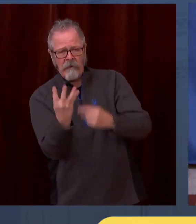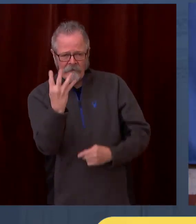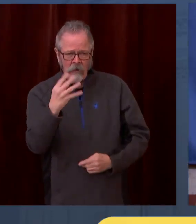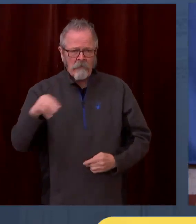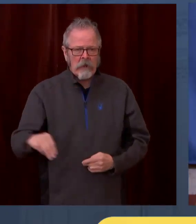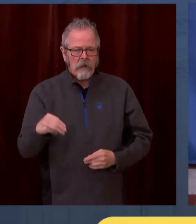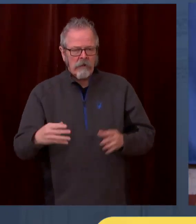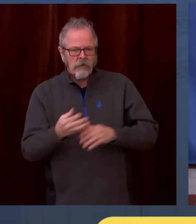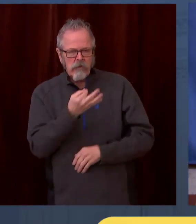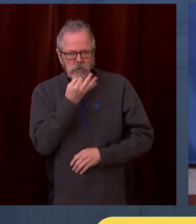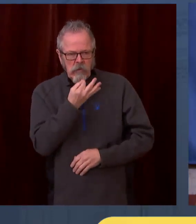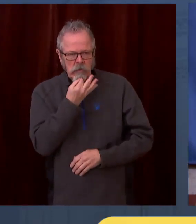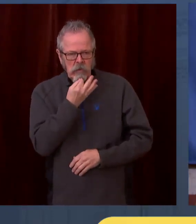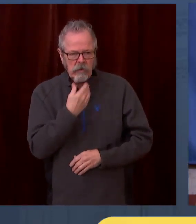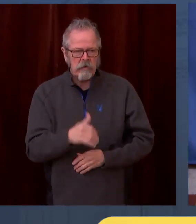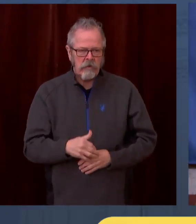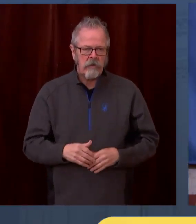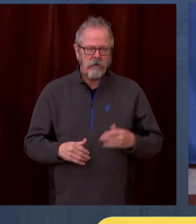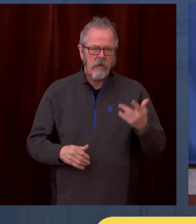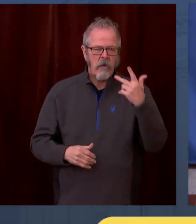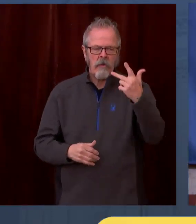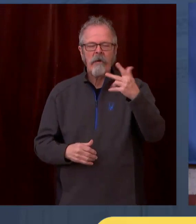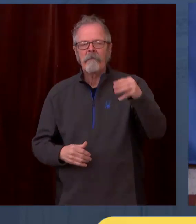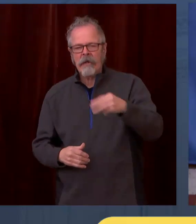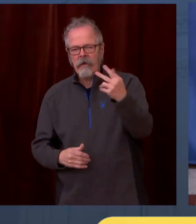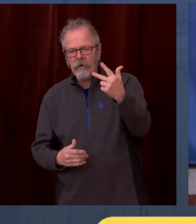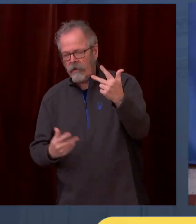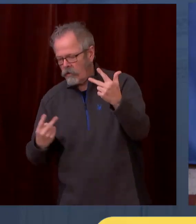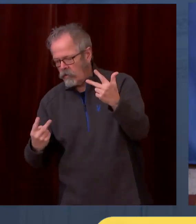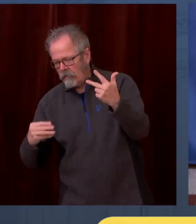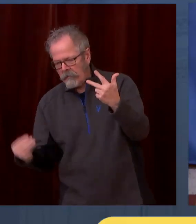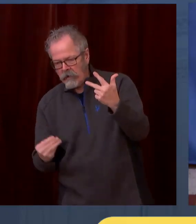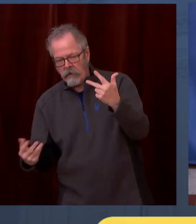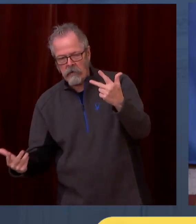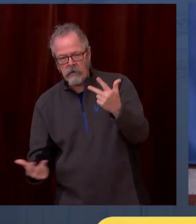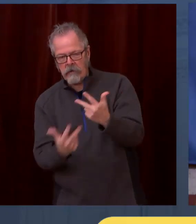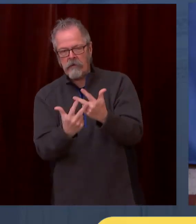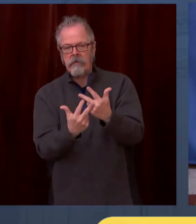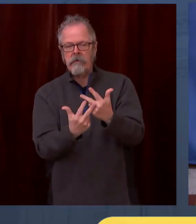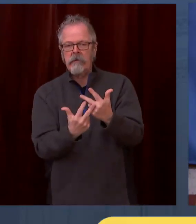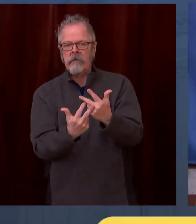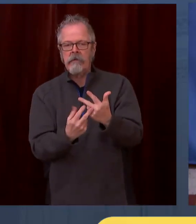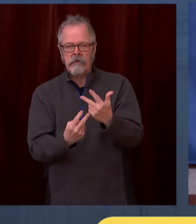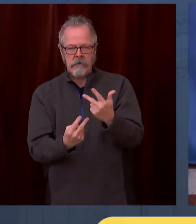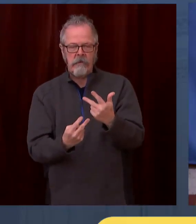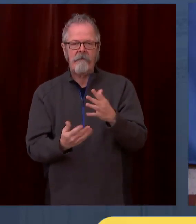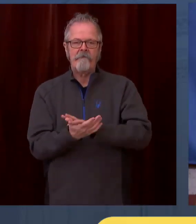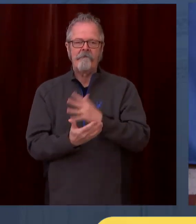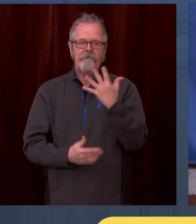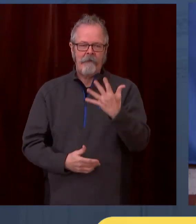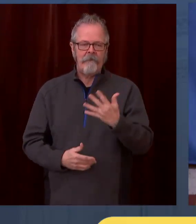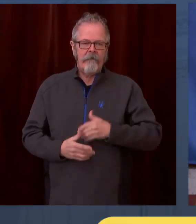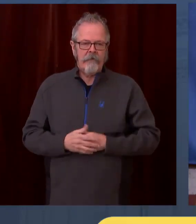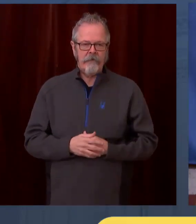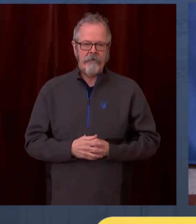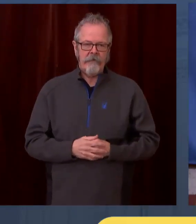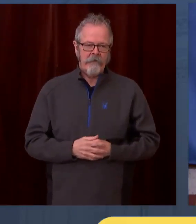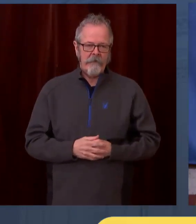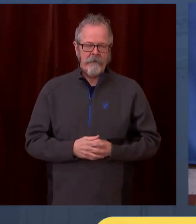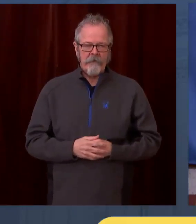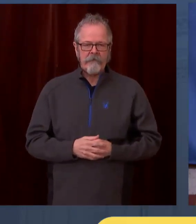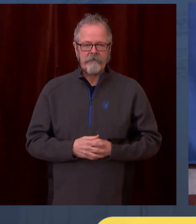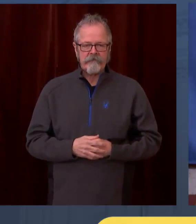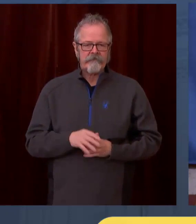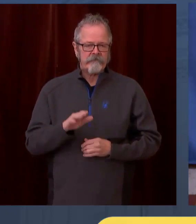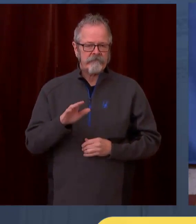excited to share this great news. Before I do that though, I want to acknowledge a problem that we have in our